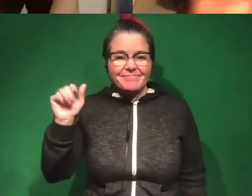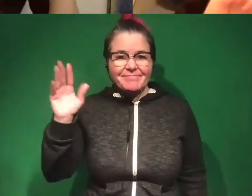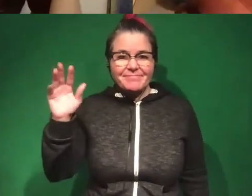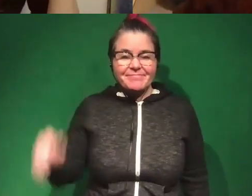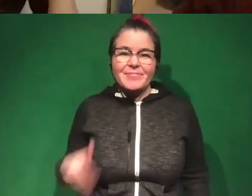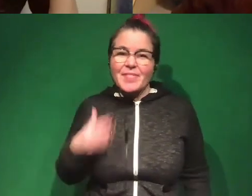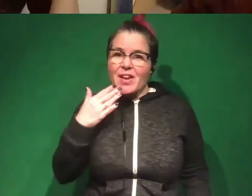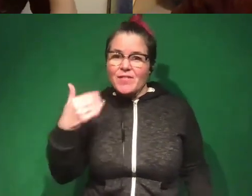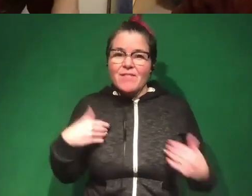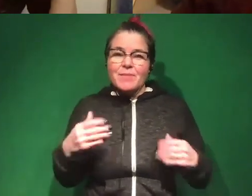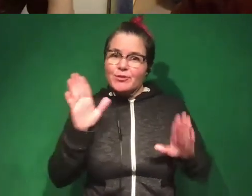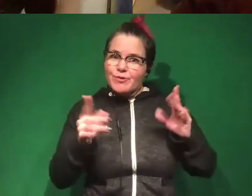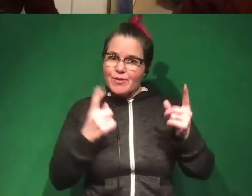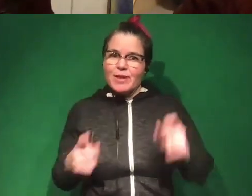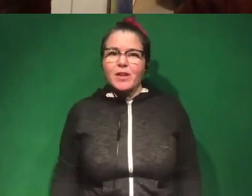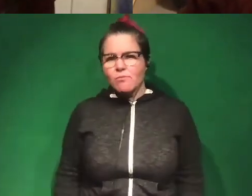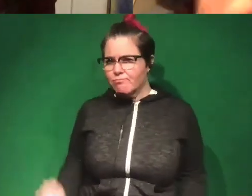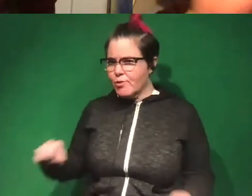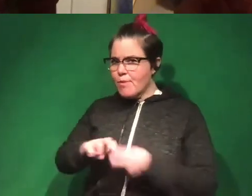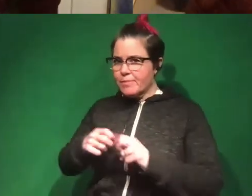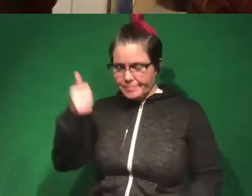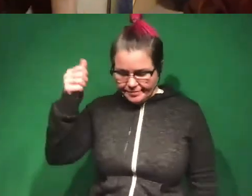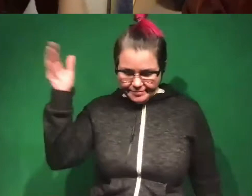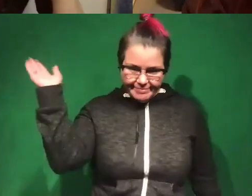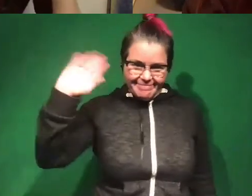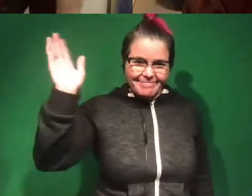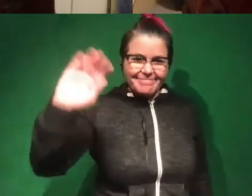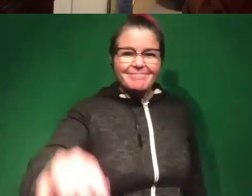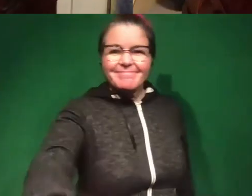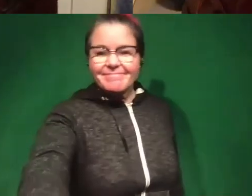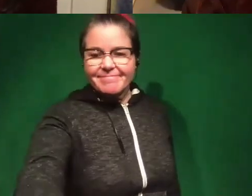Thanks for having me. Thanks for all the great questions. Oh yeah, no problem. All right. Bye. Bye.